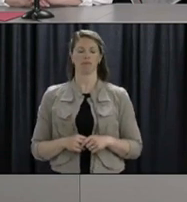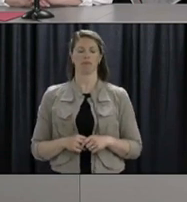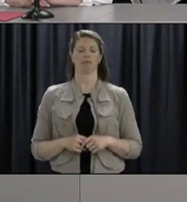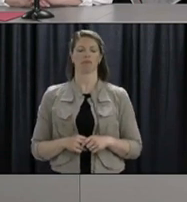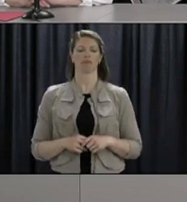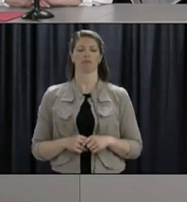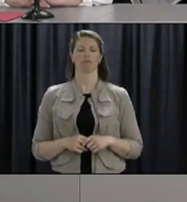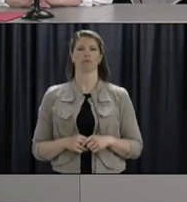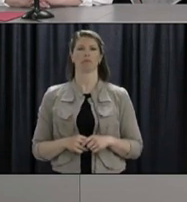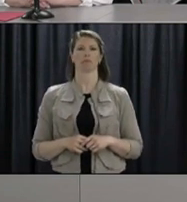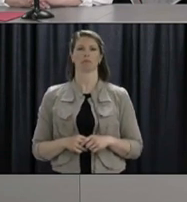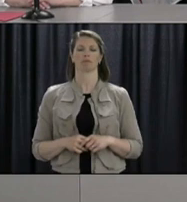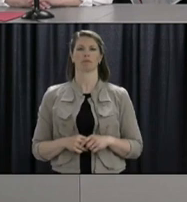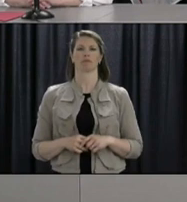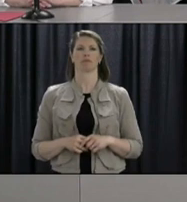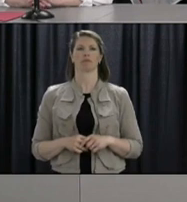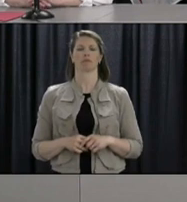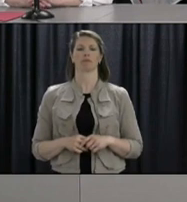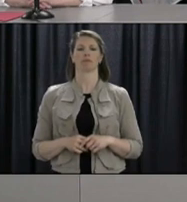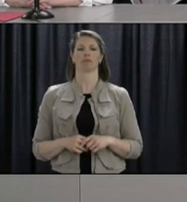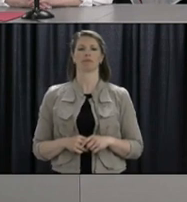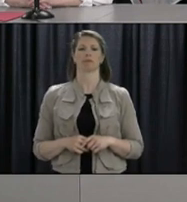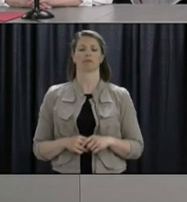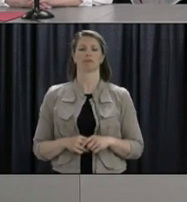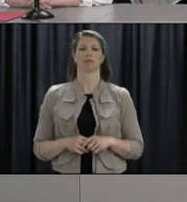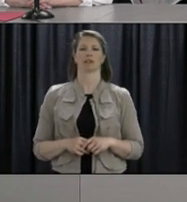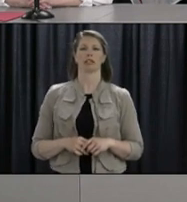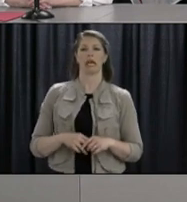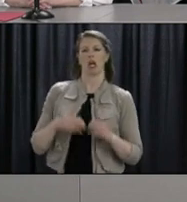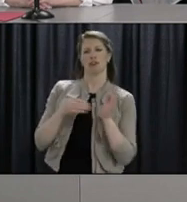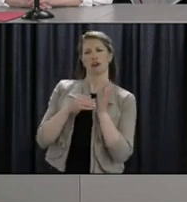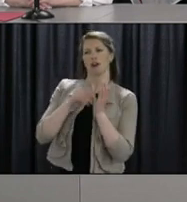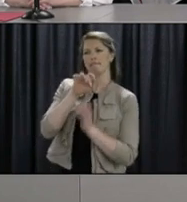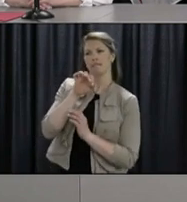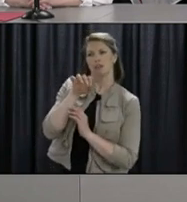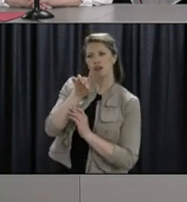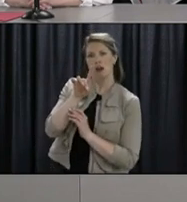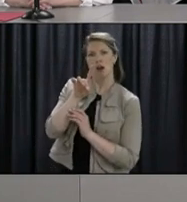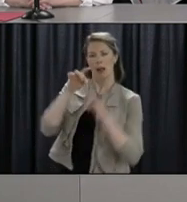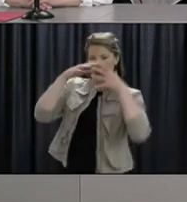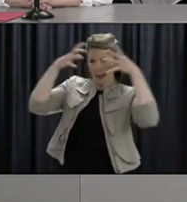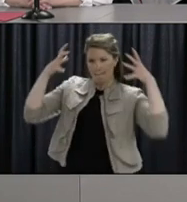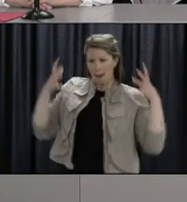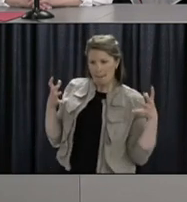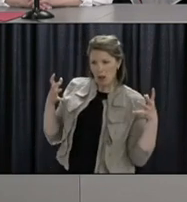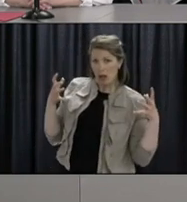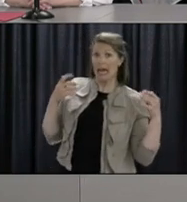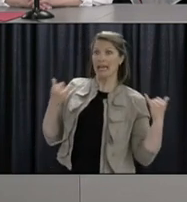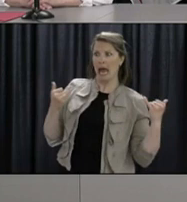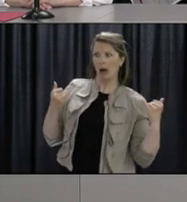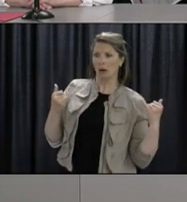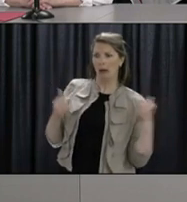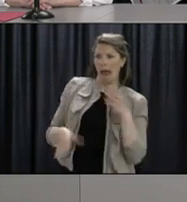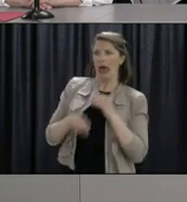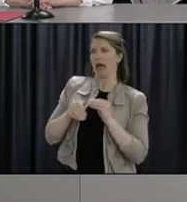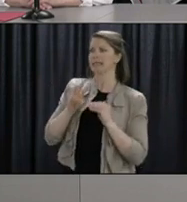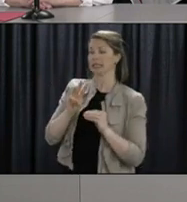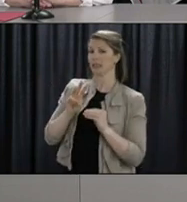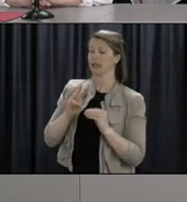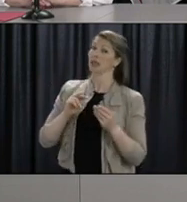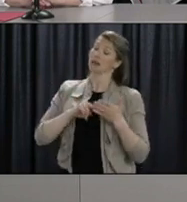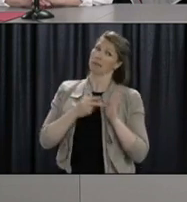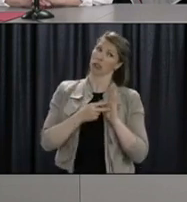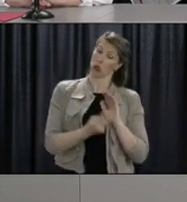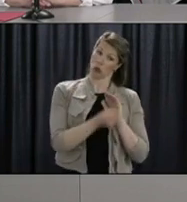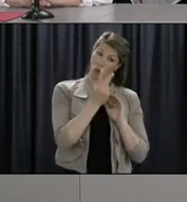Dr. Fitzgerald, as you sort of expand the definition of the bubble, it starts to make things even more complicated as you now have two groups of